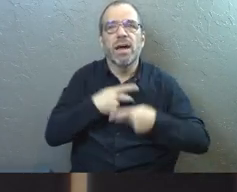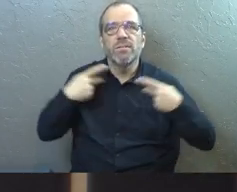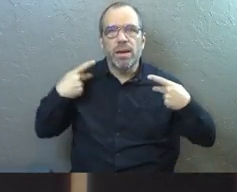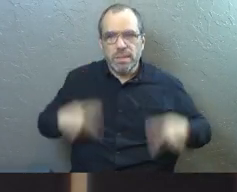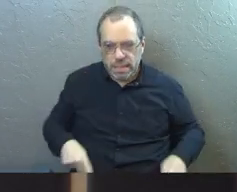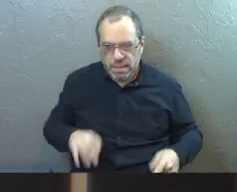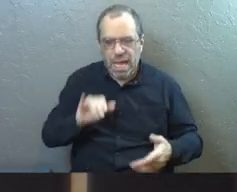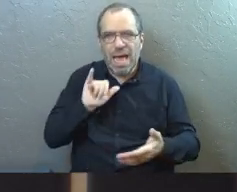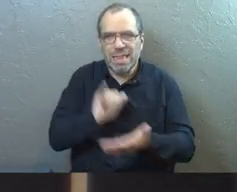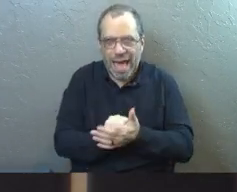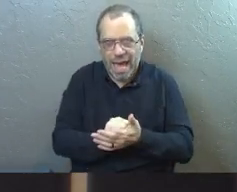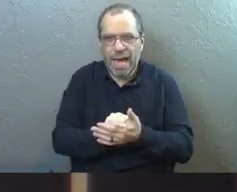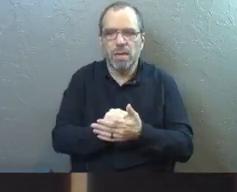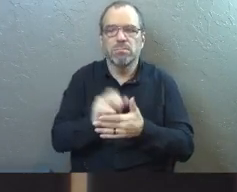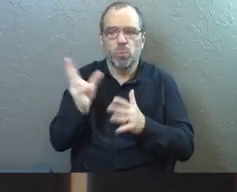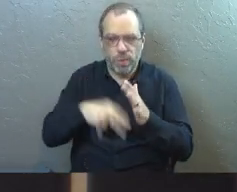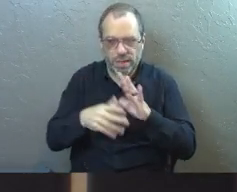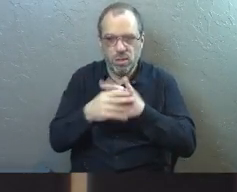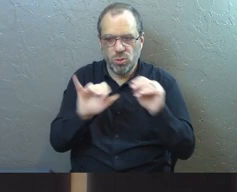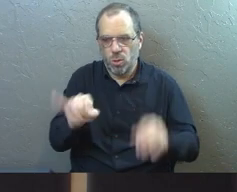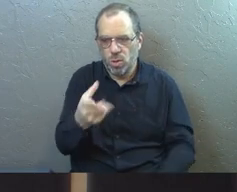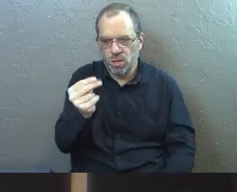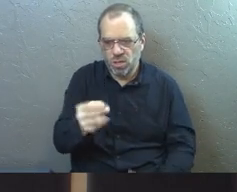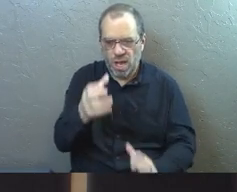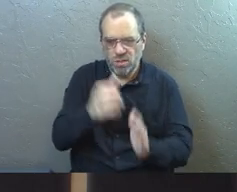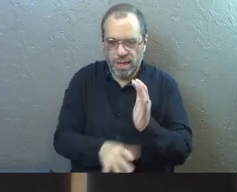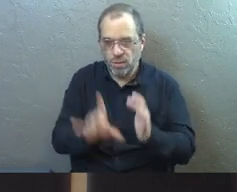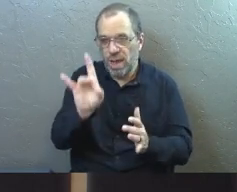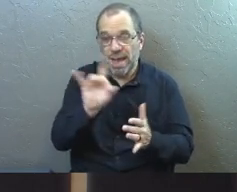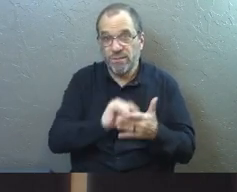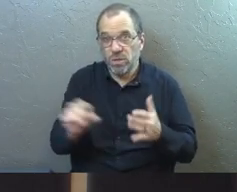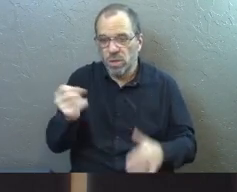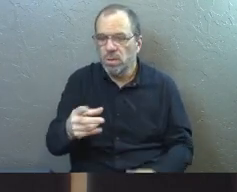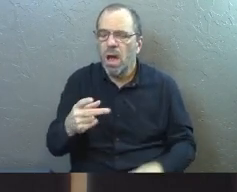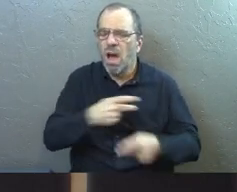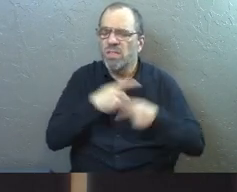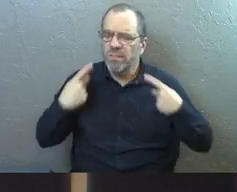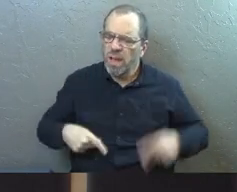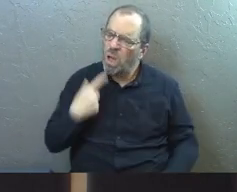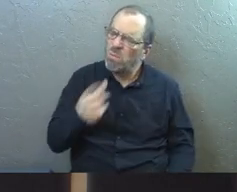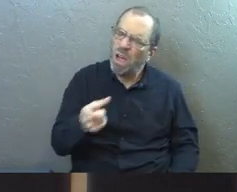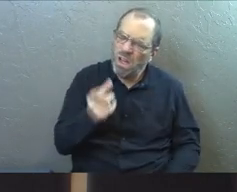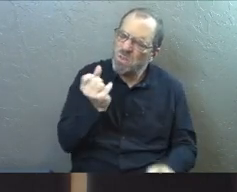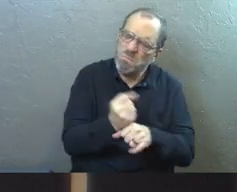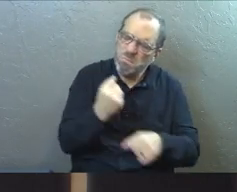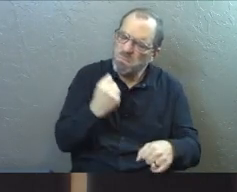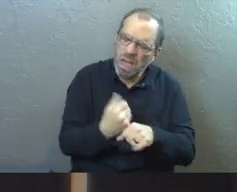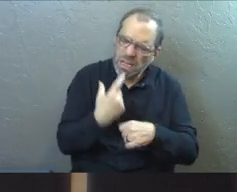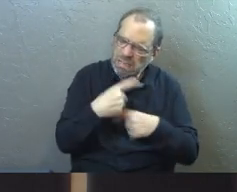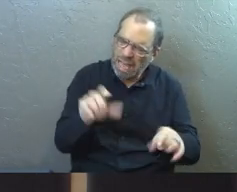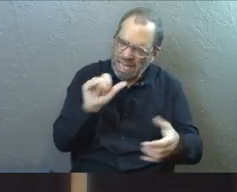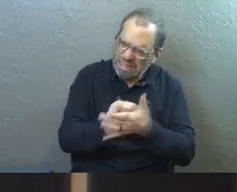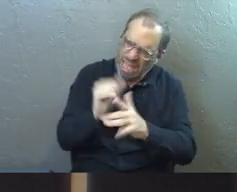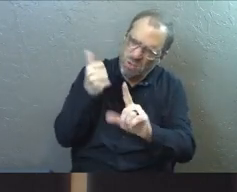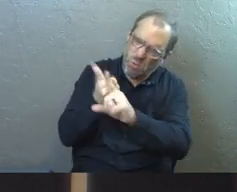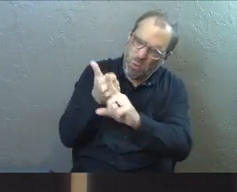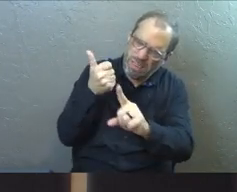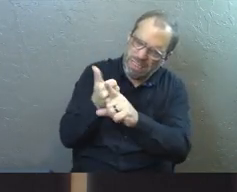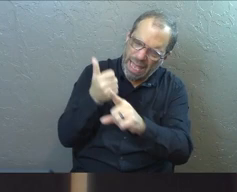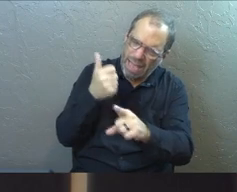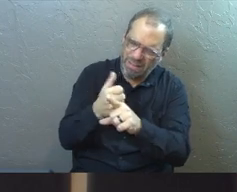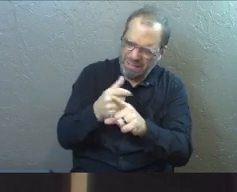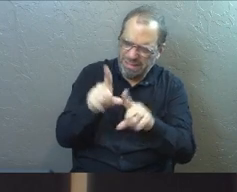is the light of the world. So we're going to pick up the story here in John 8 verse 13. The Pharisees replied, you are making those claims about yourself.